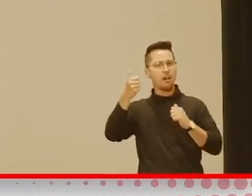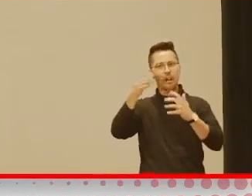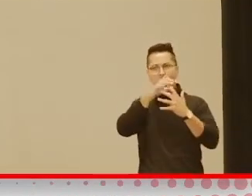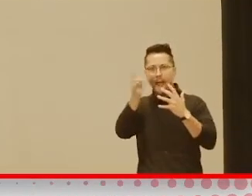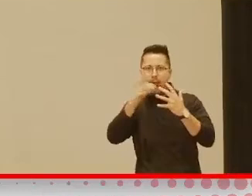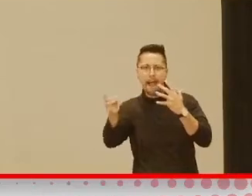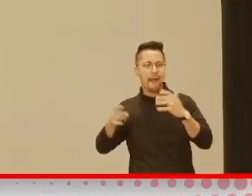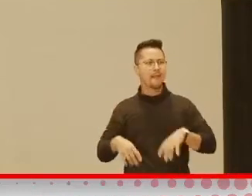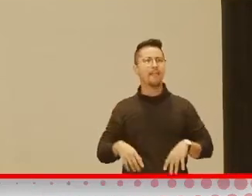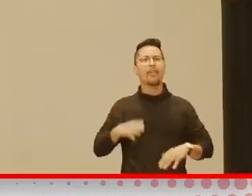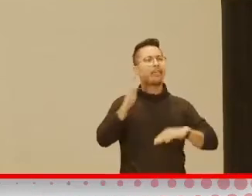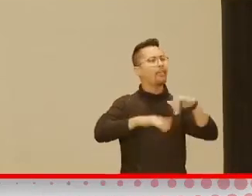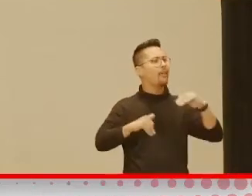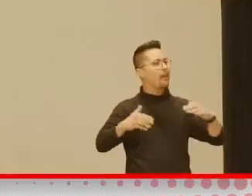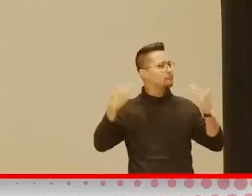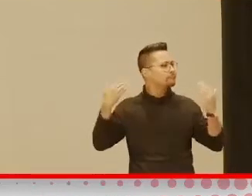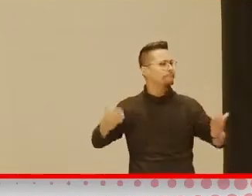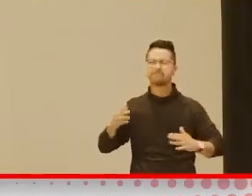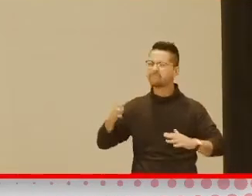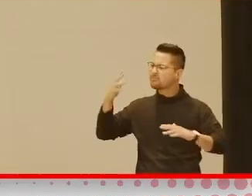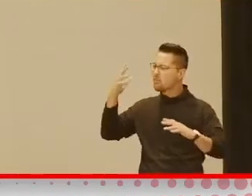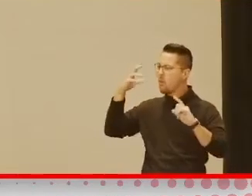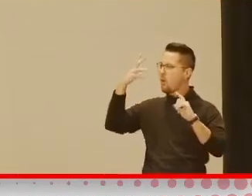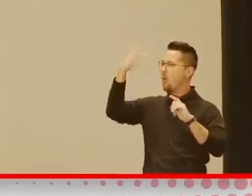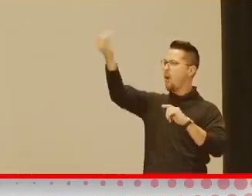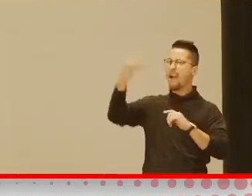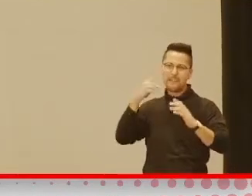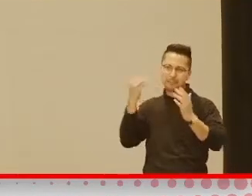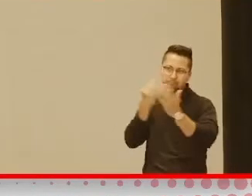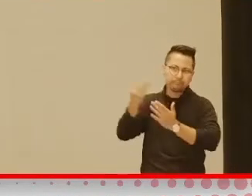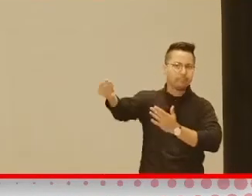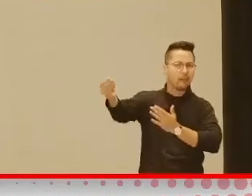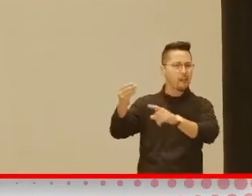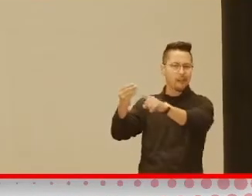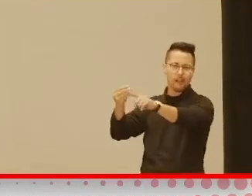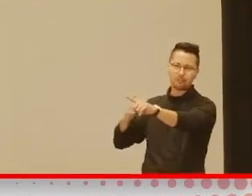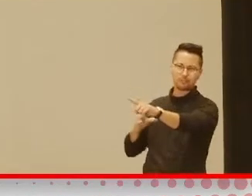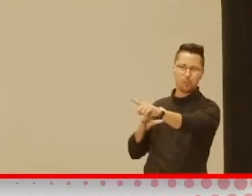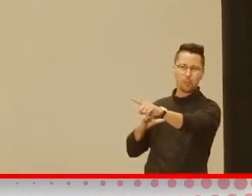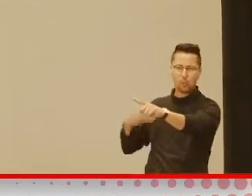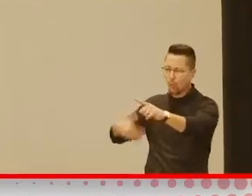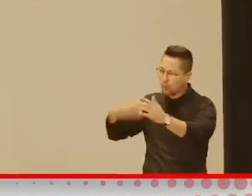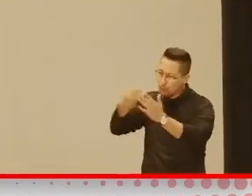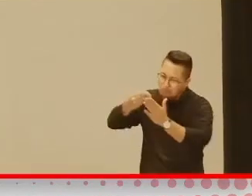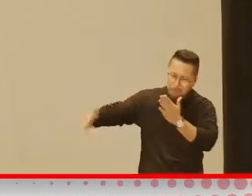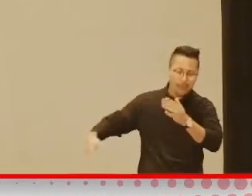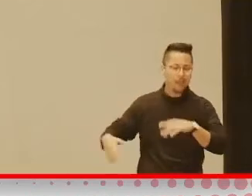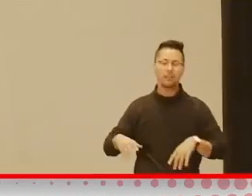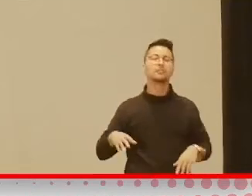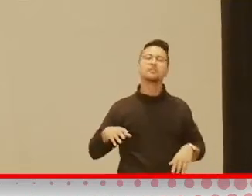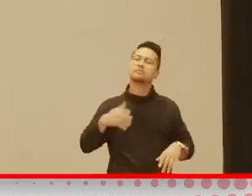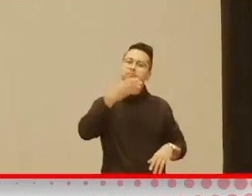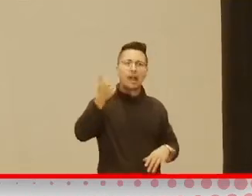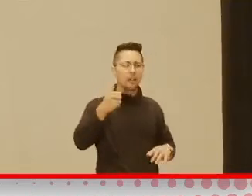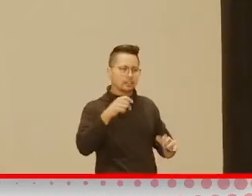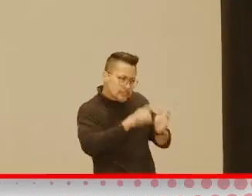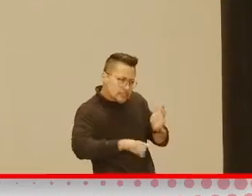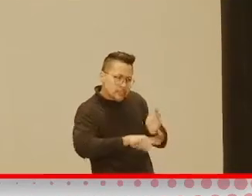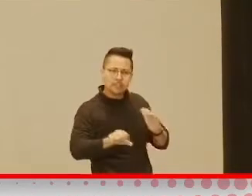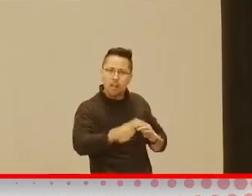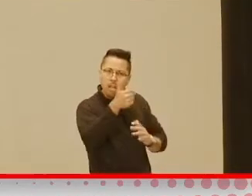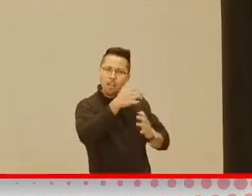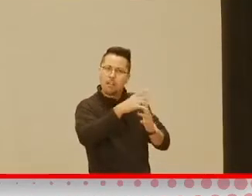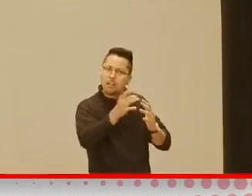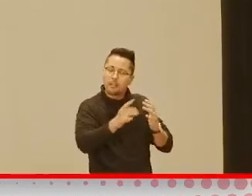out to purchase that really expensive equipment first. And then also, you know, we want children to learn how to take care of